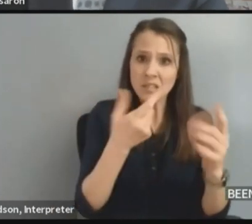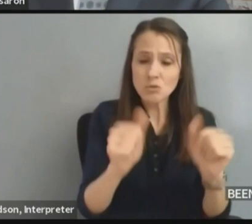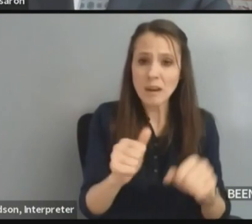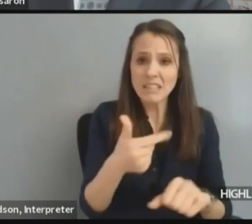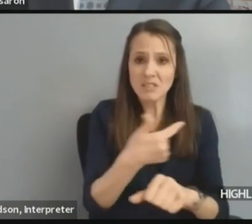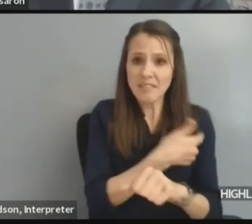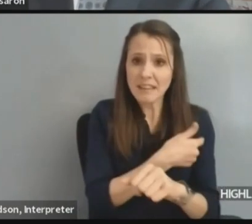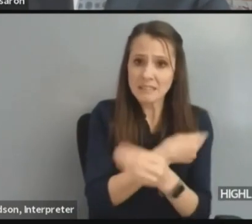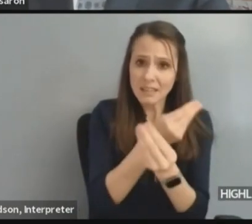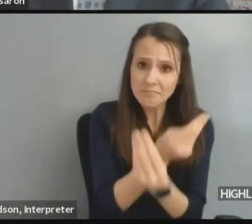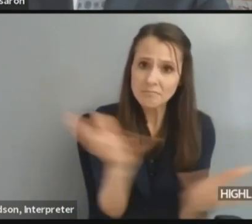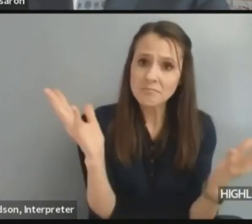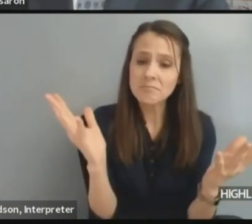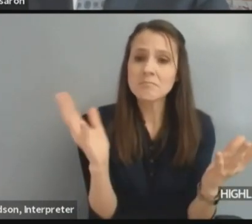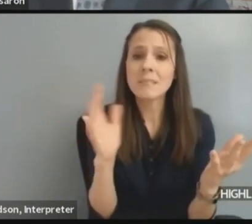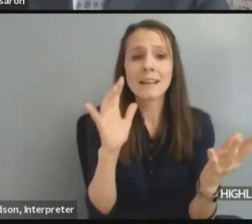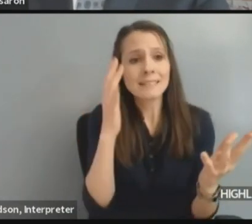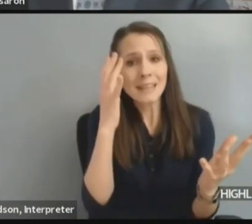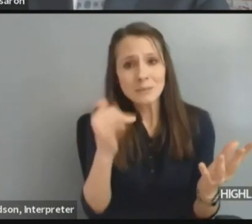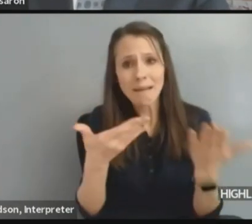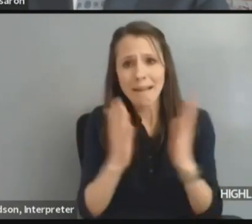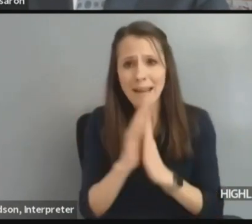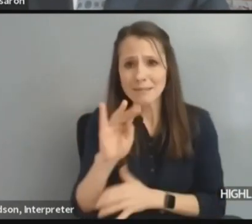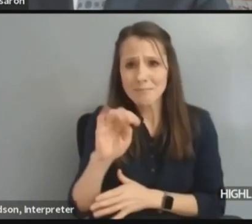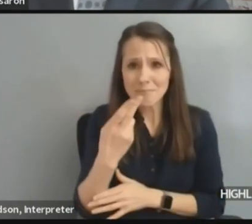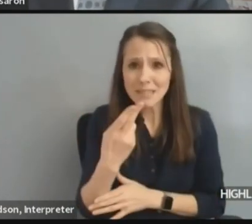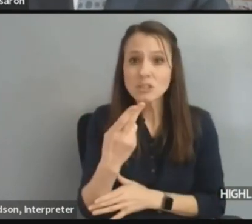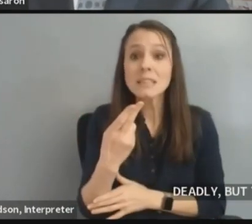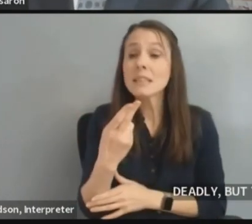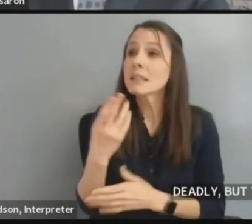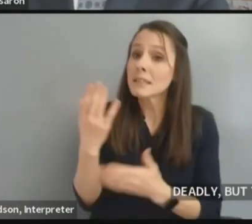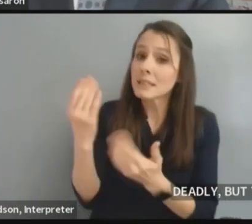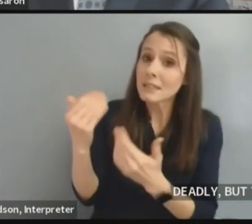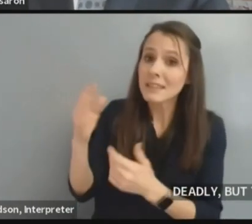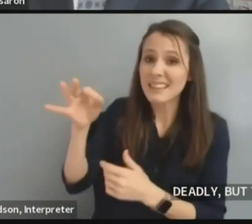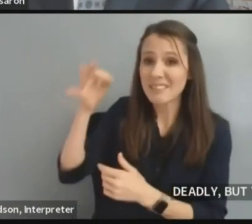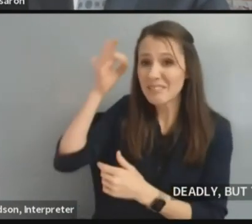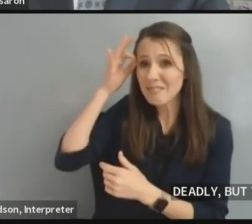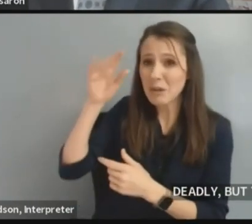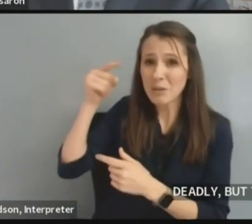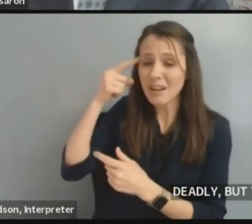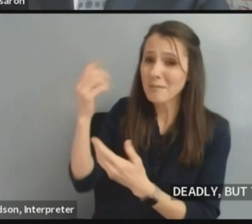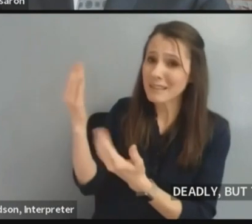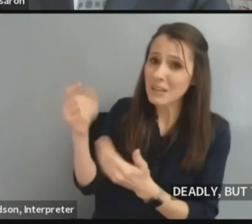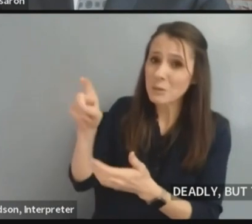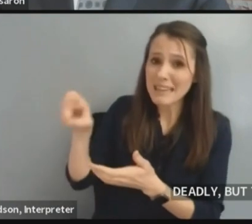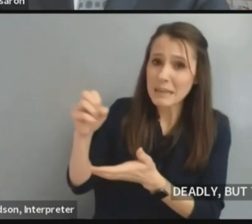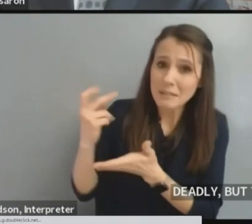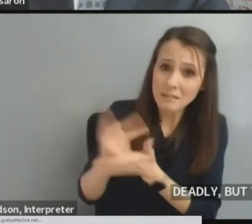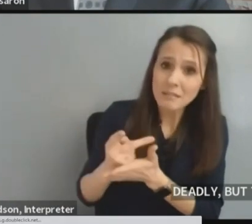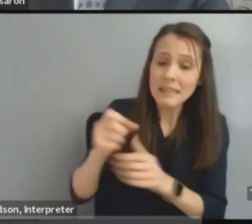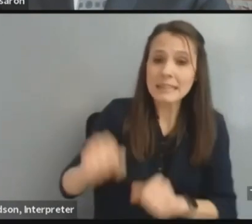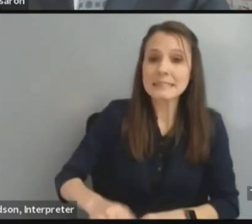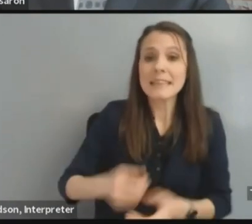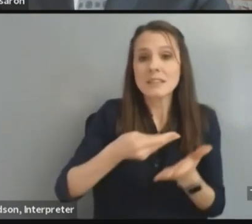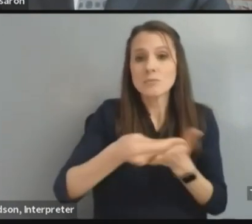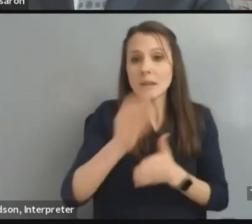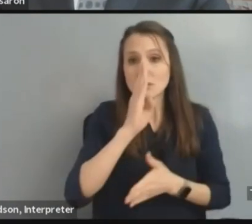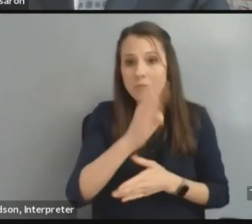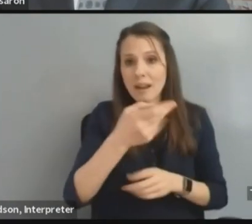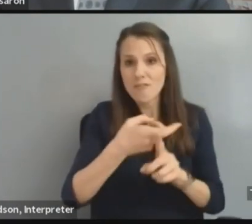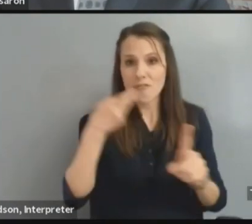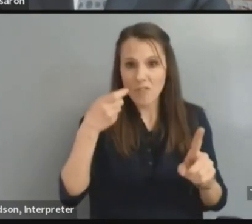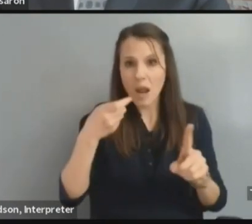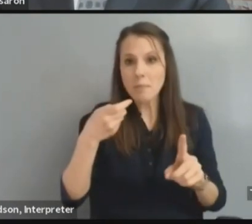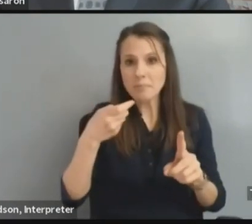people. I have asked that Michigan have permission of the federal government because that's necessary so that we can buy directly from Pfizer.